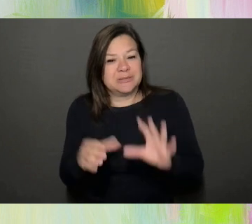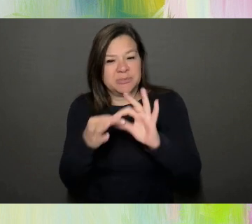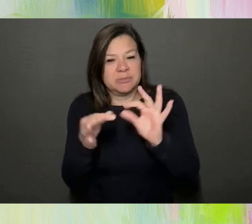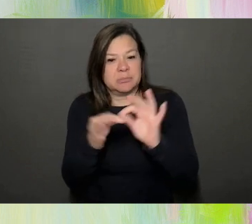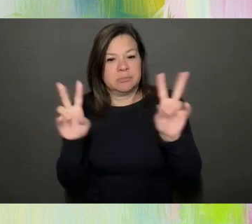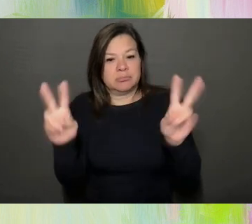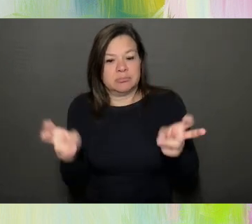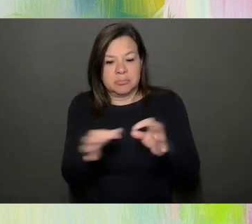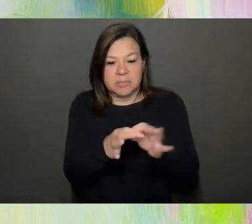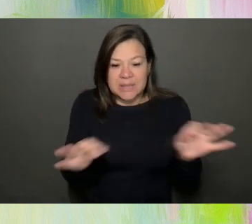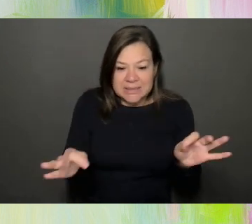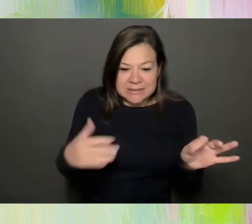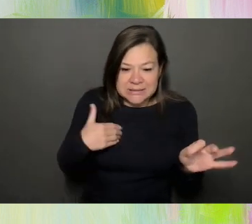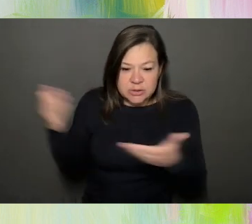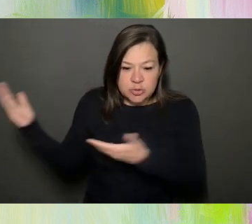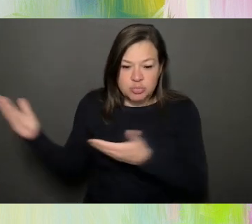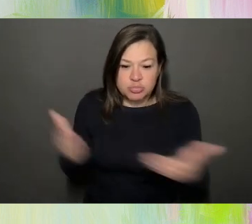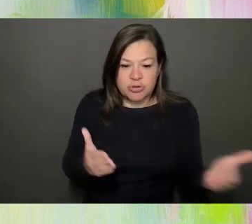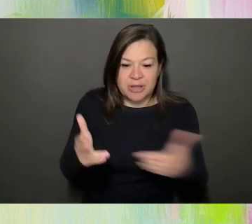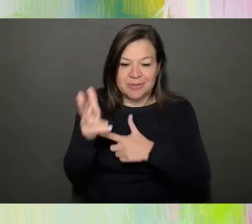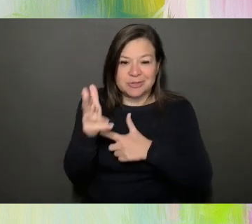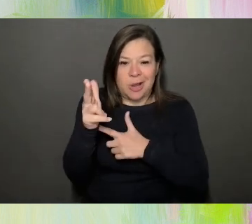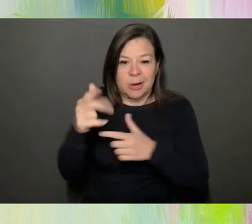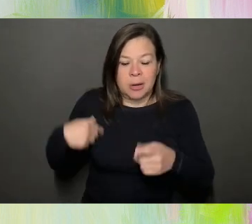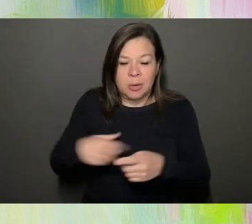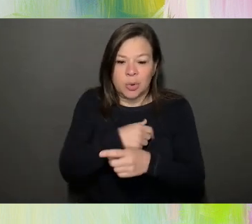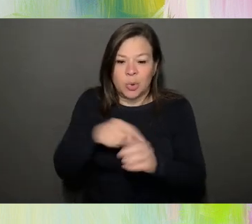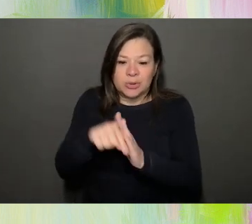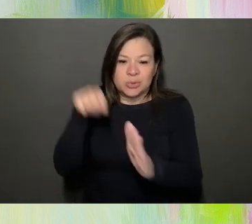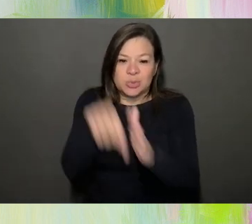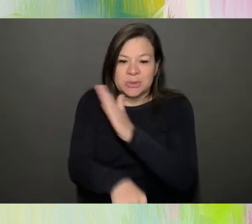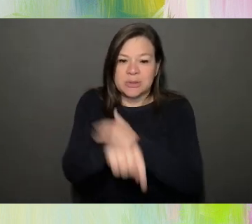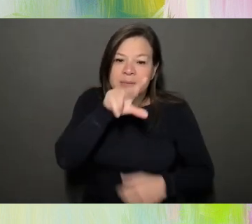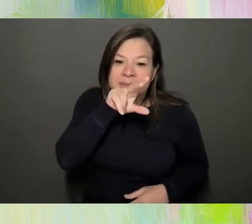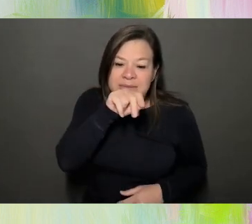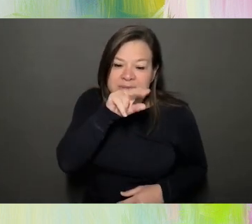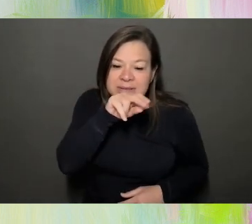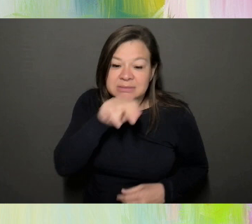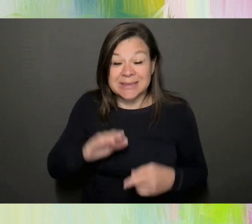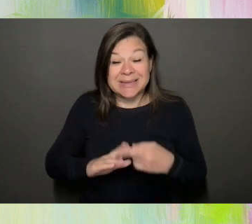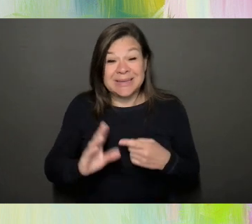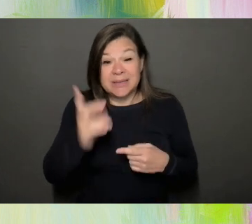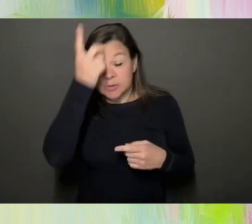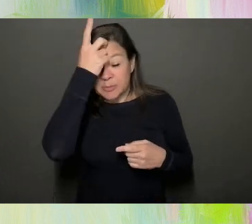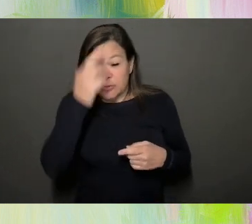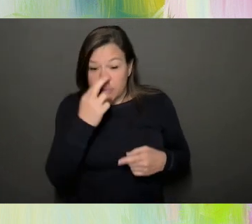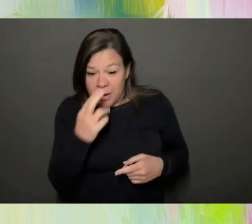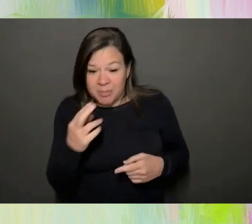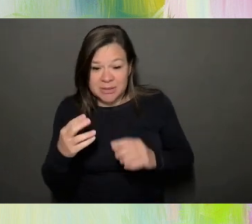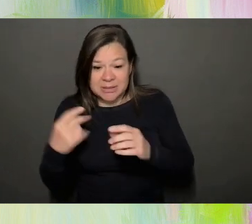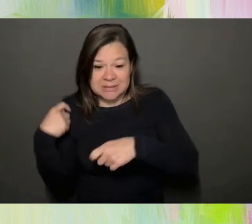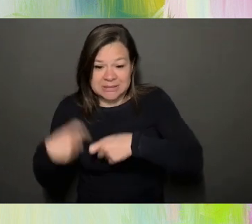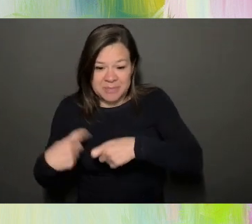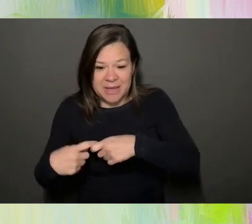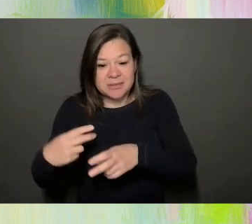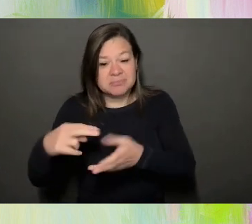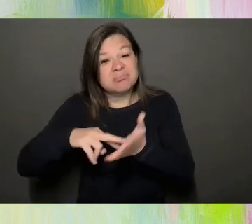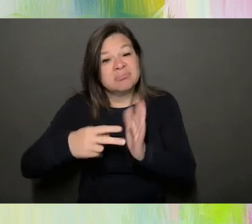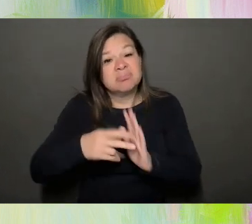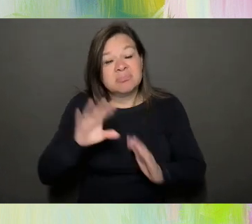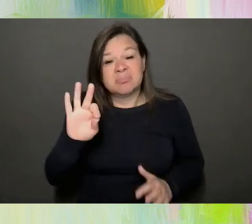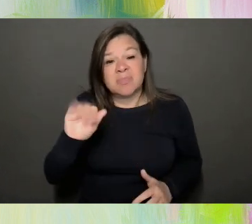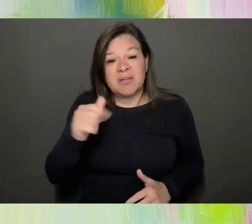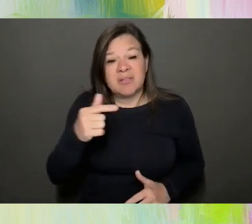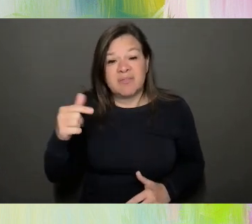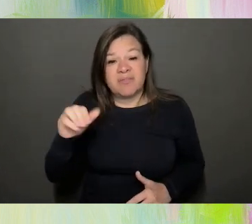bring the shotgun. We're going to kill ducks. We're in, in, in Dominican, in Spanish, it means faggots. And, you know, very